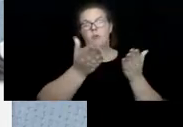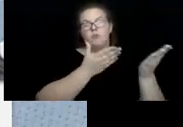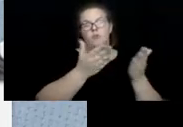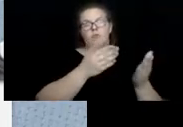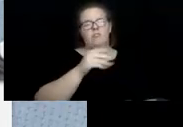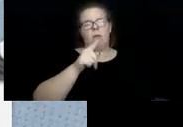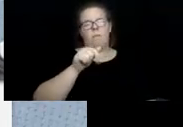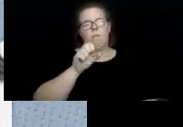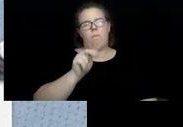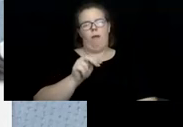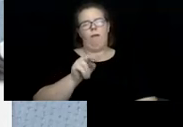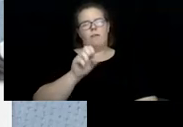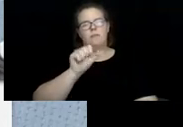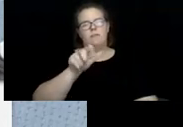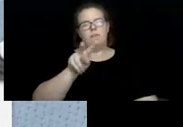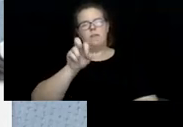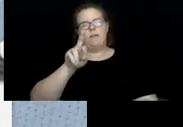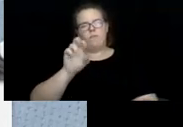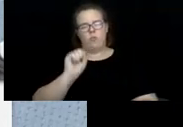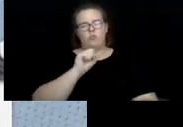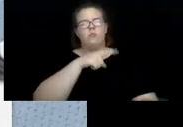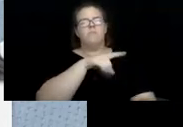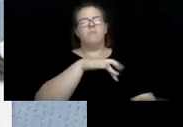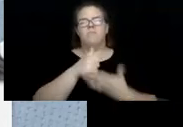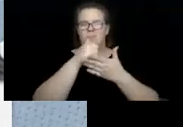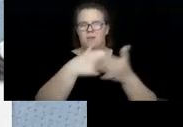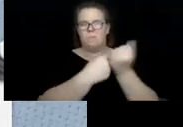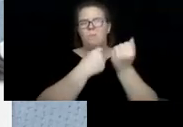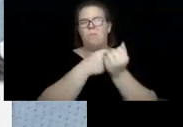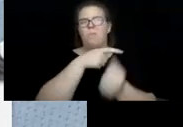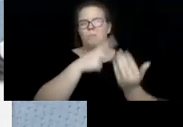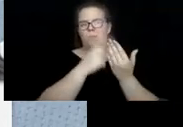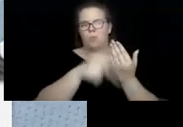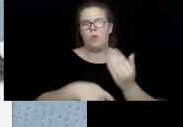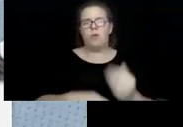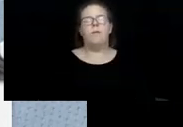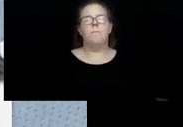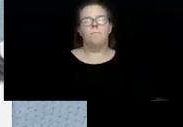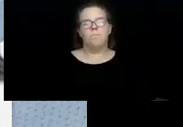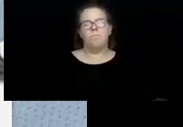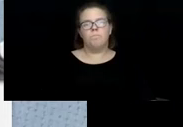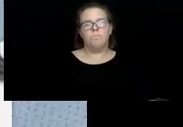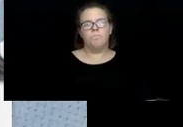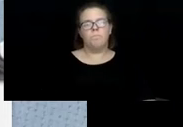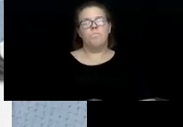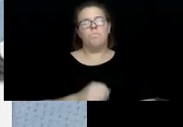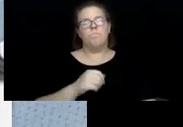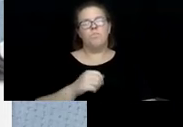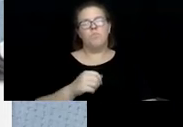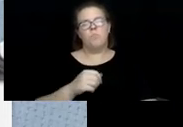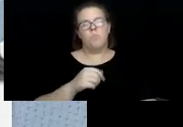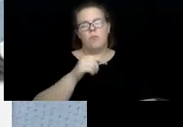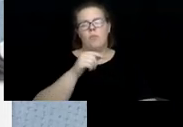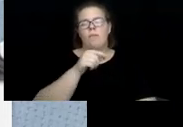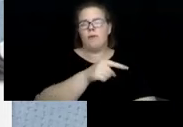here in Onondaga County. So we've had this particular shopper service program since